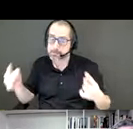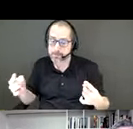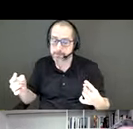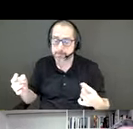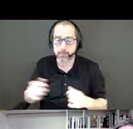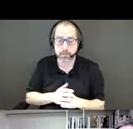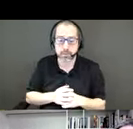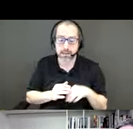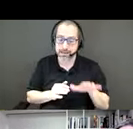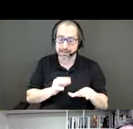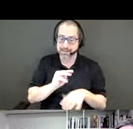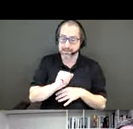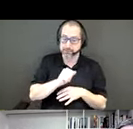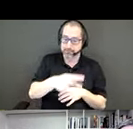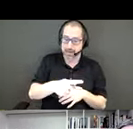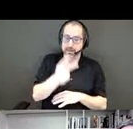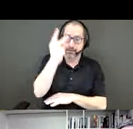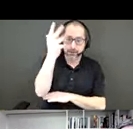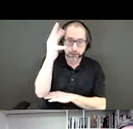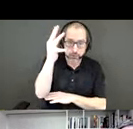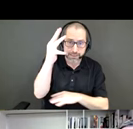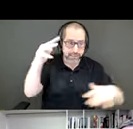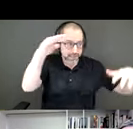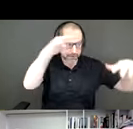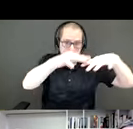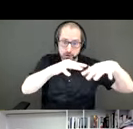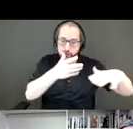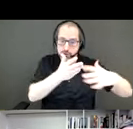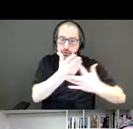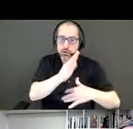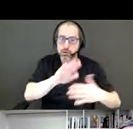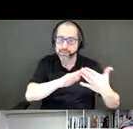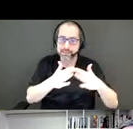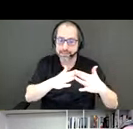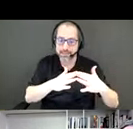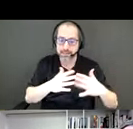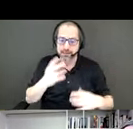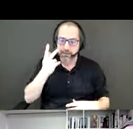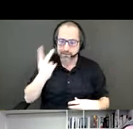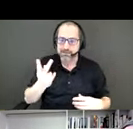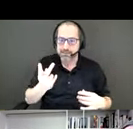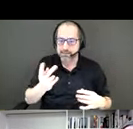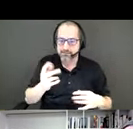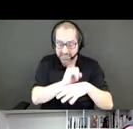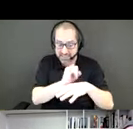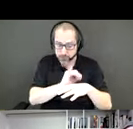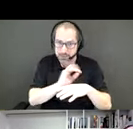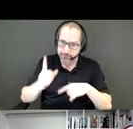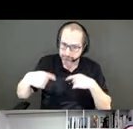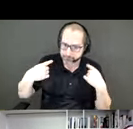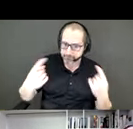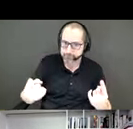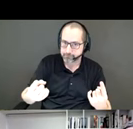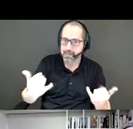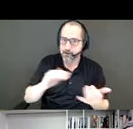this is the map of the tree canopy covered throughout the city. So multiple initiatives over the last 10 years have helped increase the tree canopy